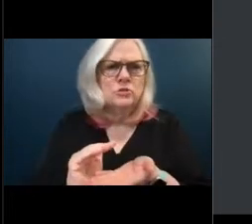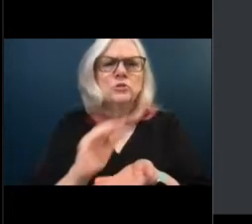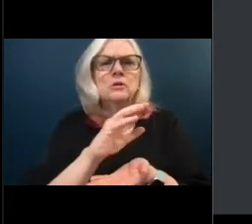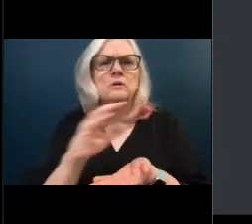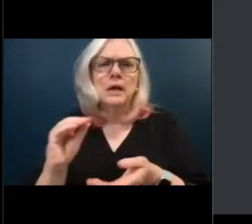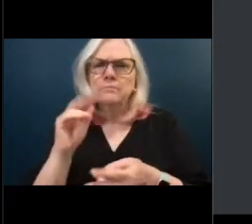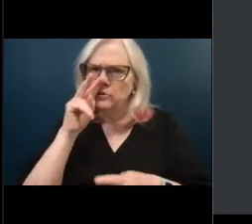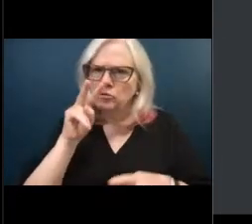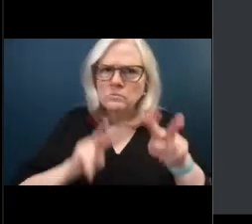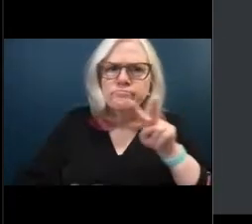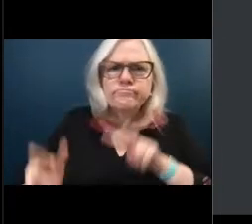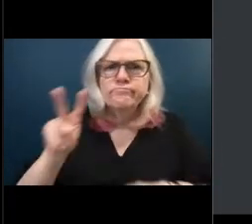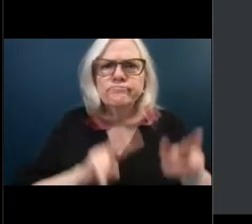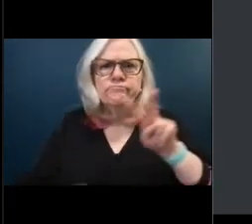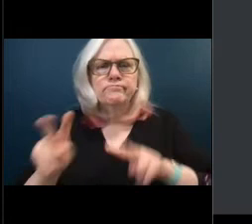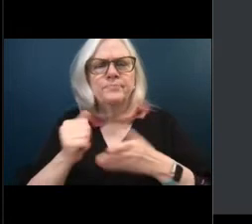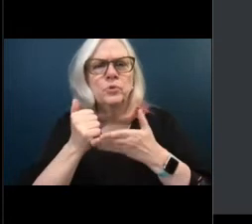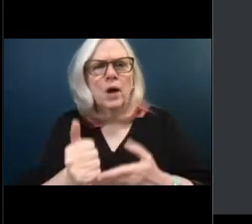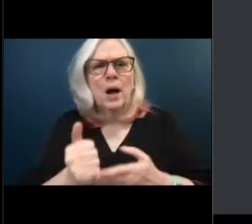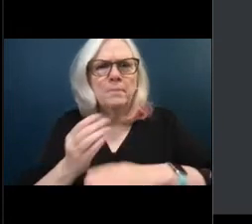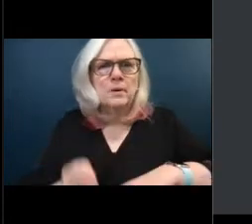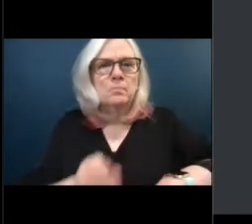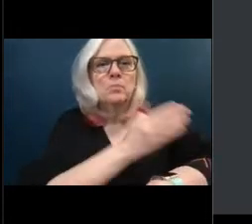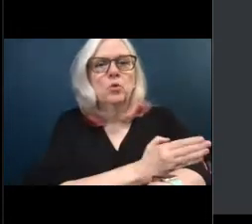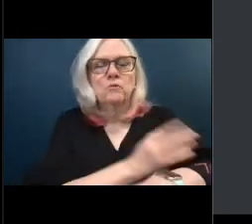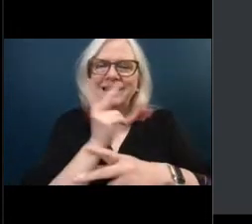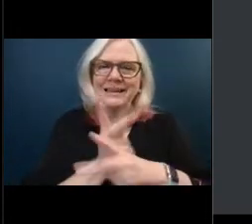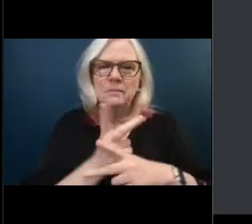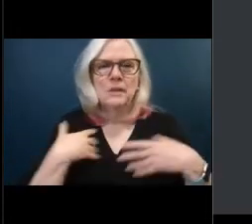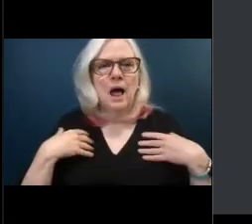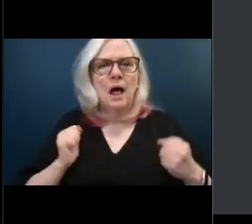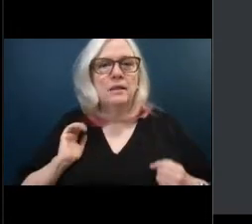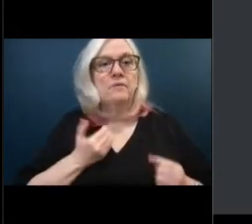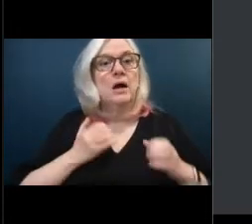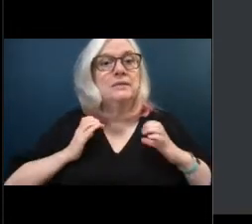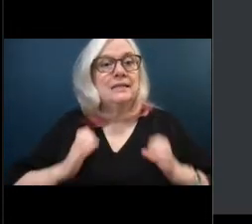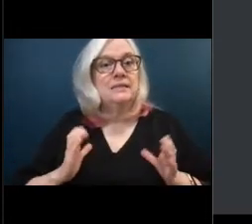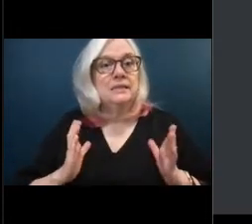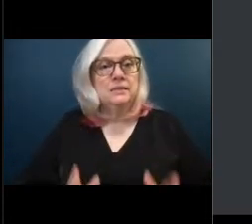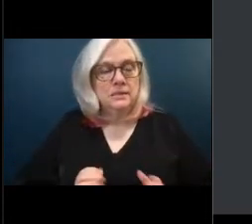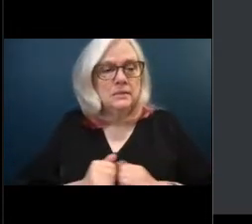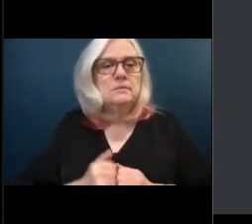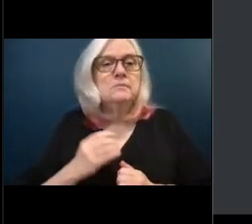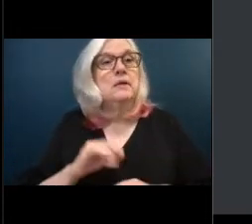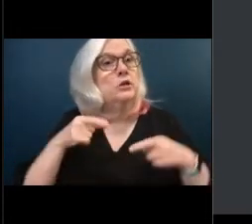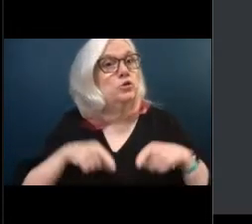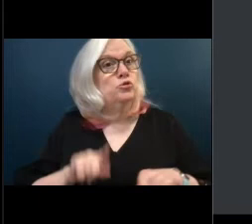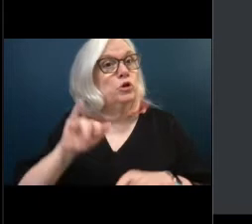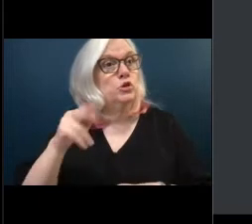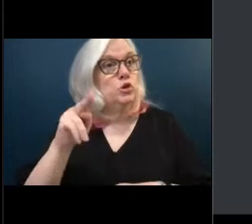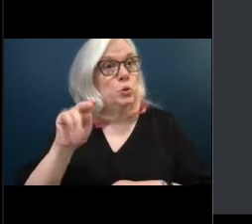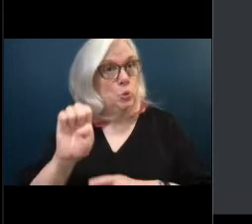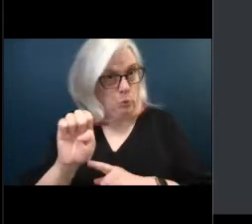improve the health of our citizens. And whereas during the month of June, citizens across Florida take part in the longest day